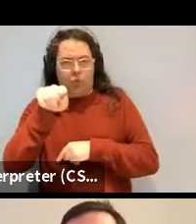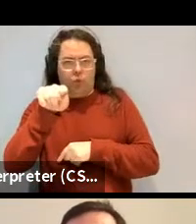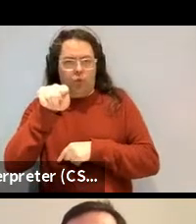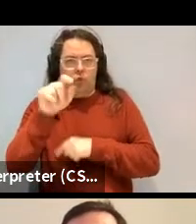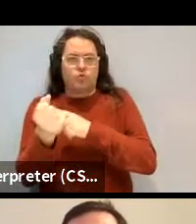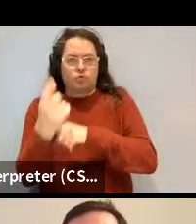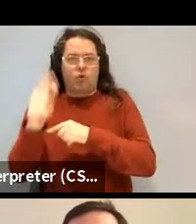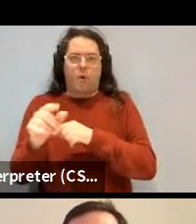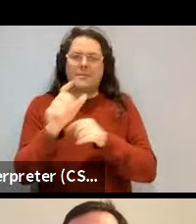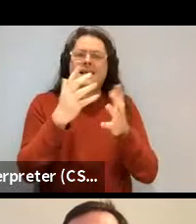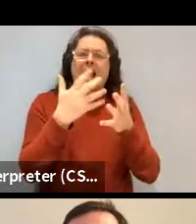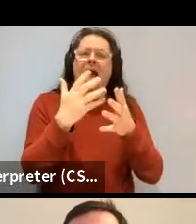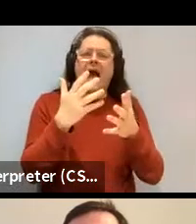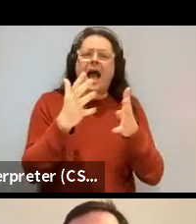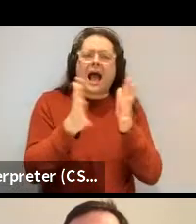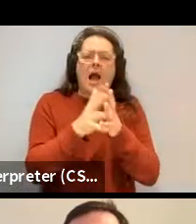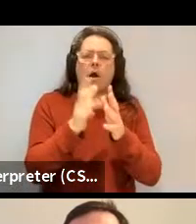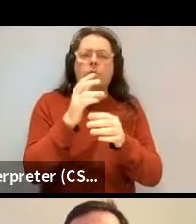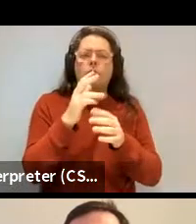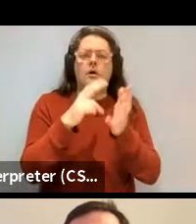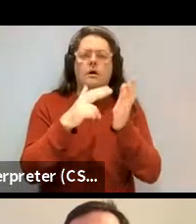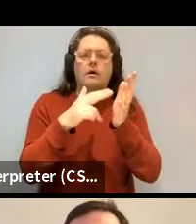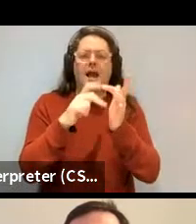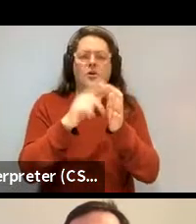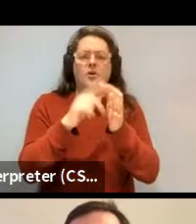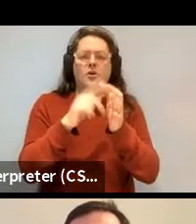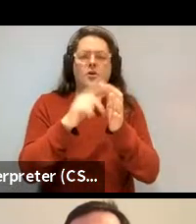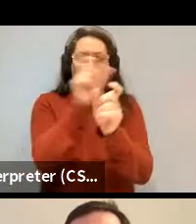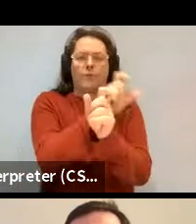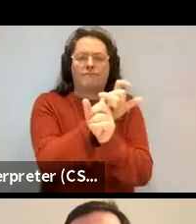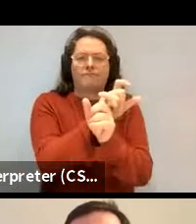how nice without the of you, or you can move the whole thing.